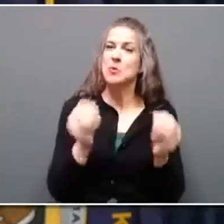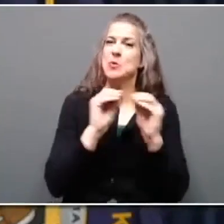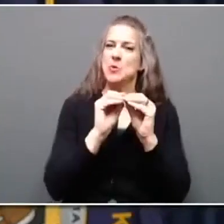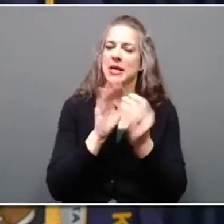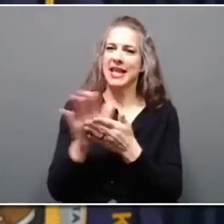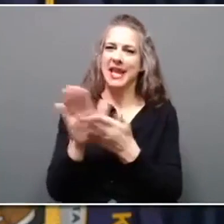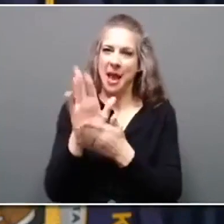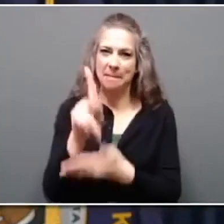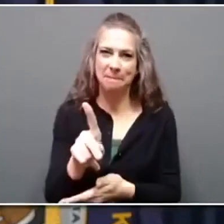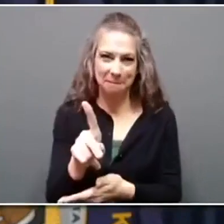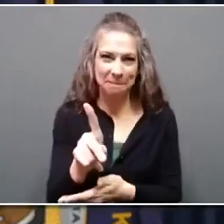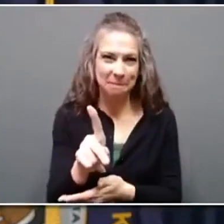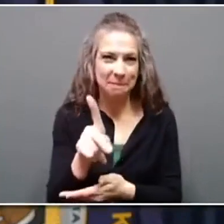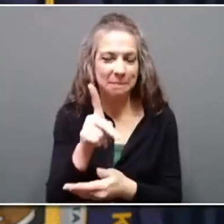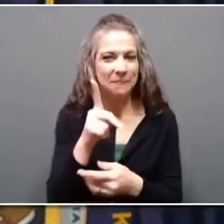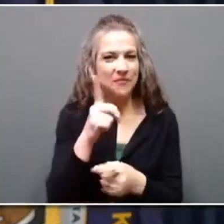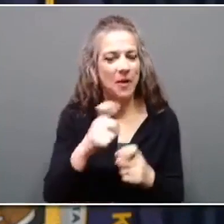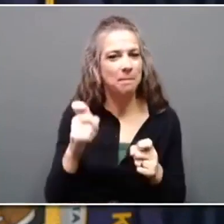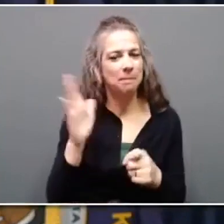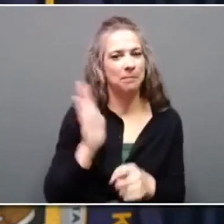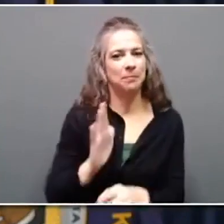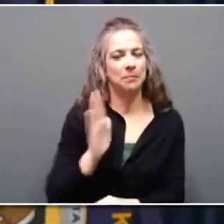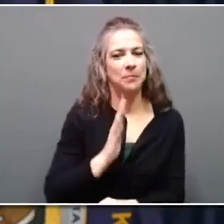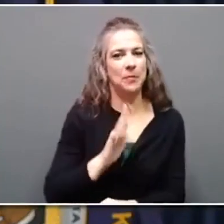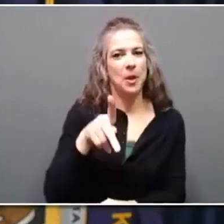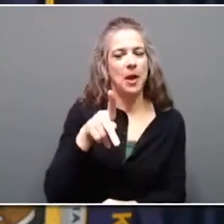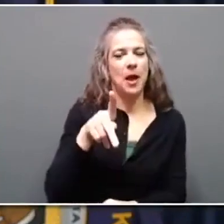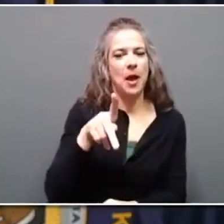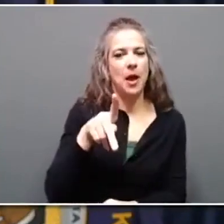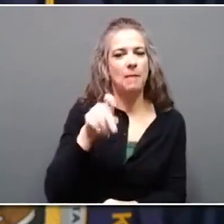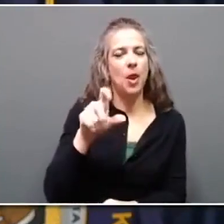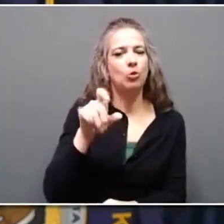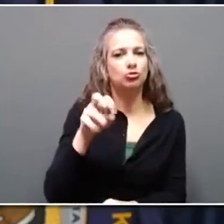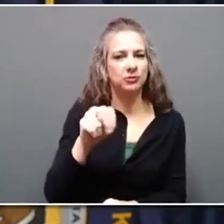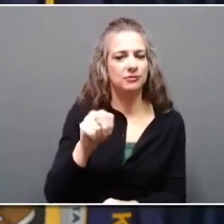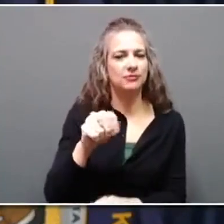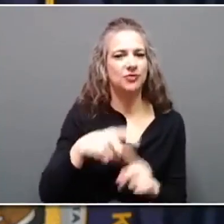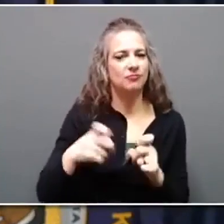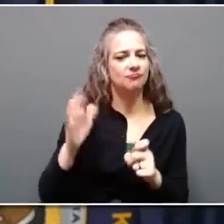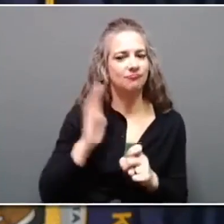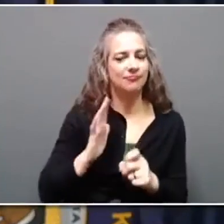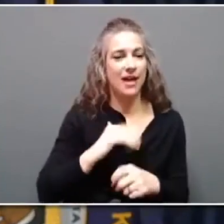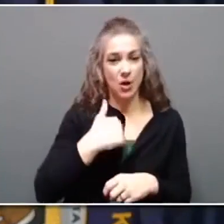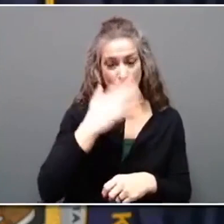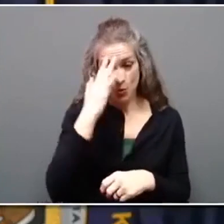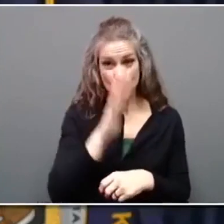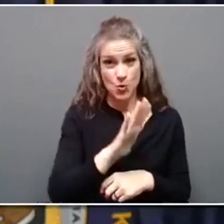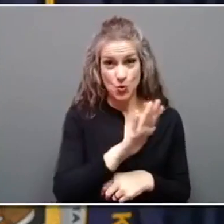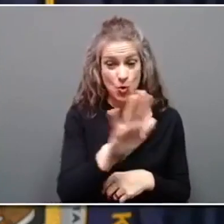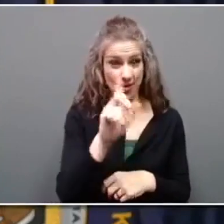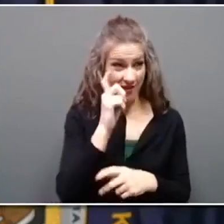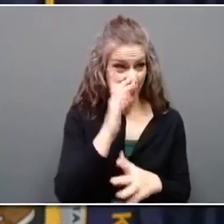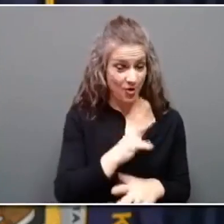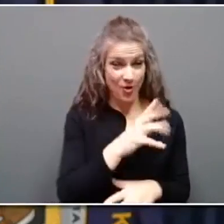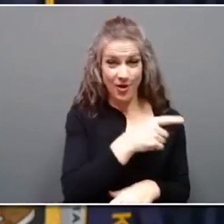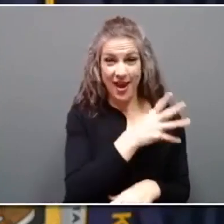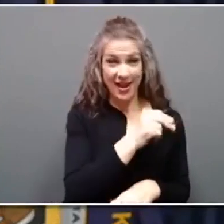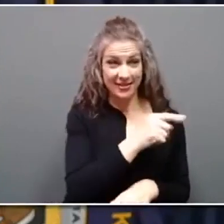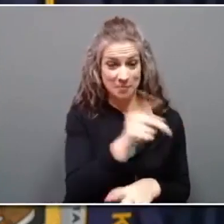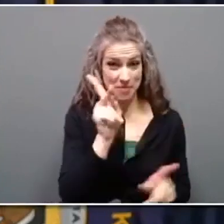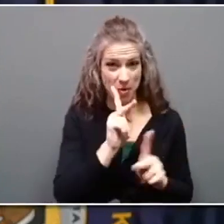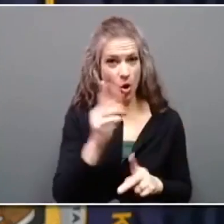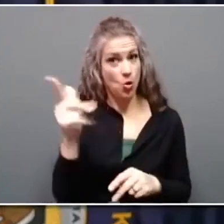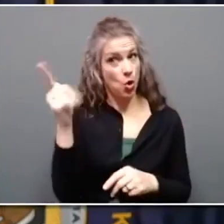that all of you, Governor, your viewers, listeners, readers, everyone knows all too well that the effects of legacy